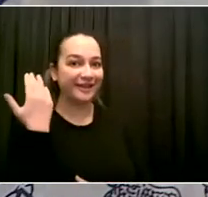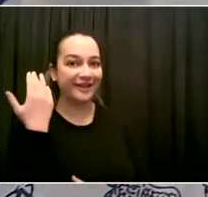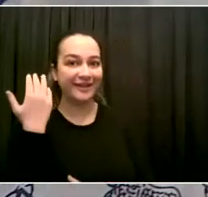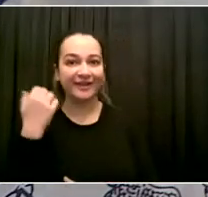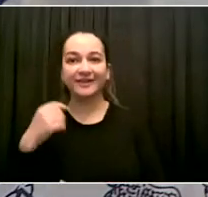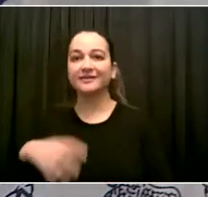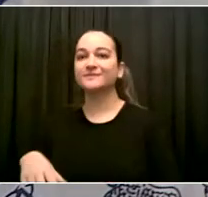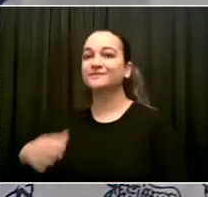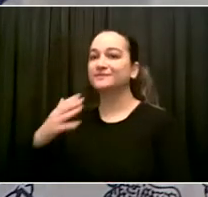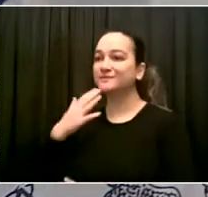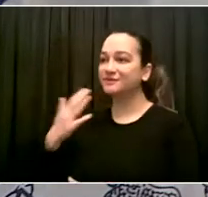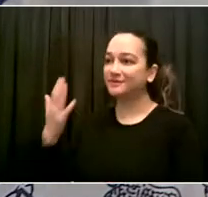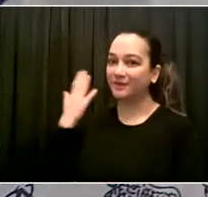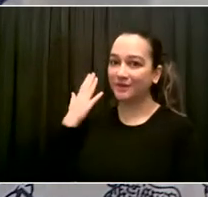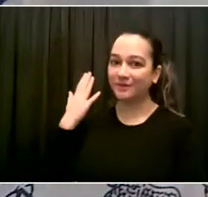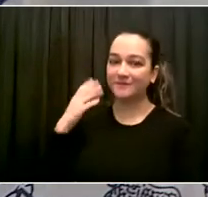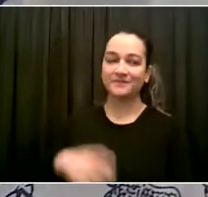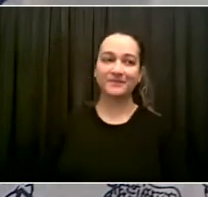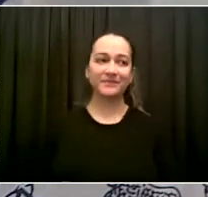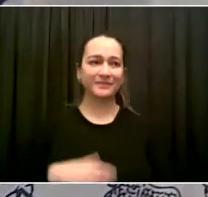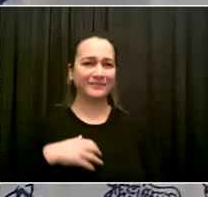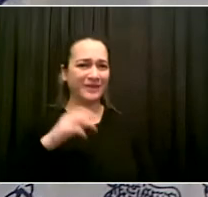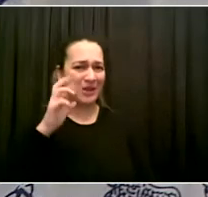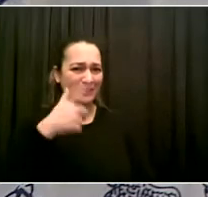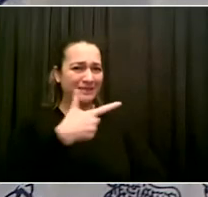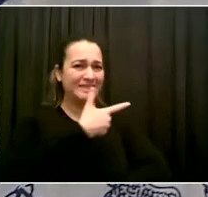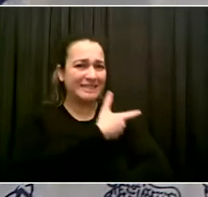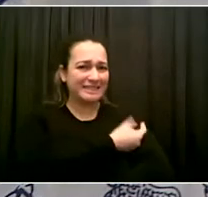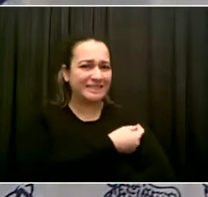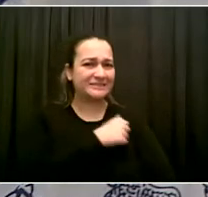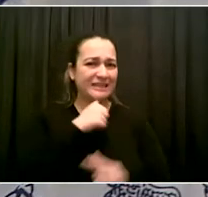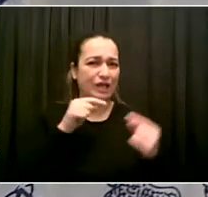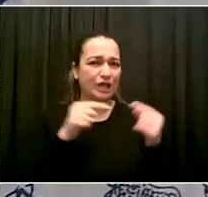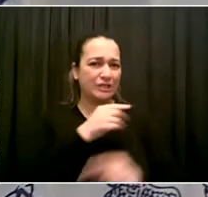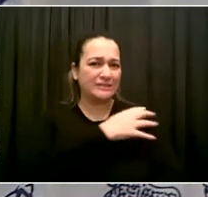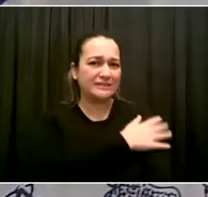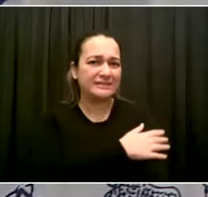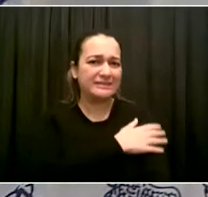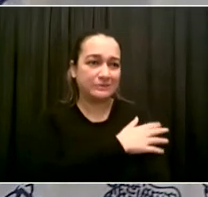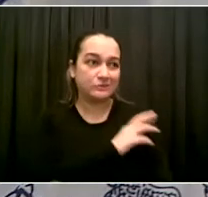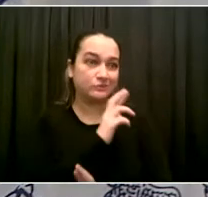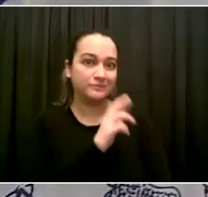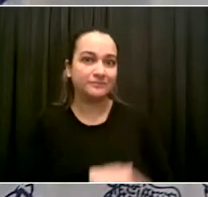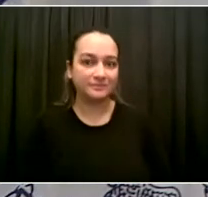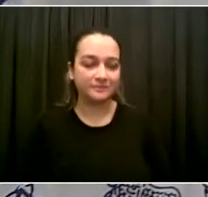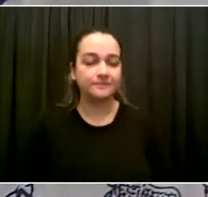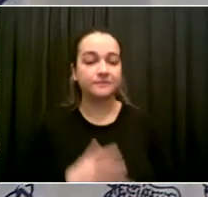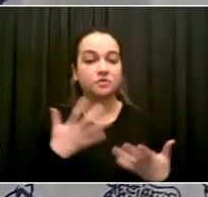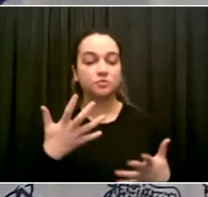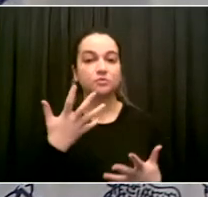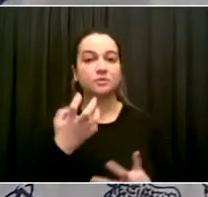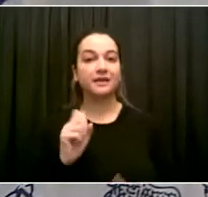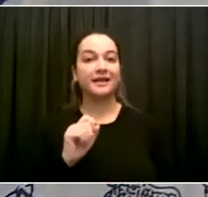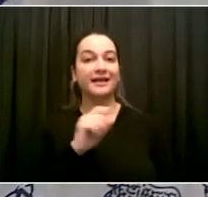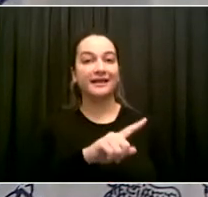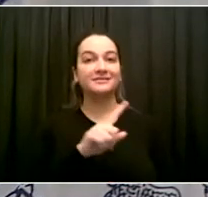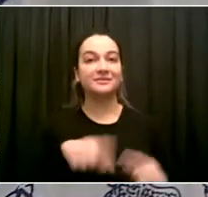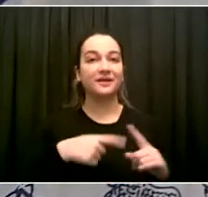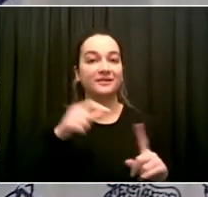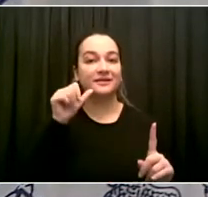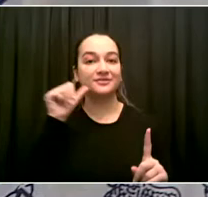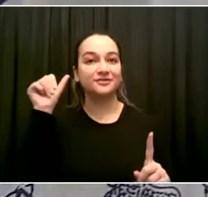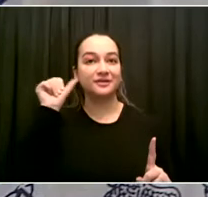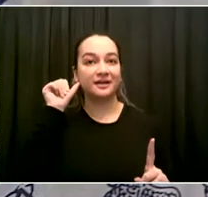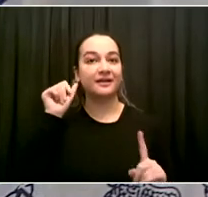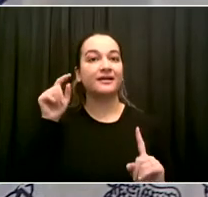first question rather is, yesterday Governor Cuomo announced that indoor fitness classes, yoga, dance and